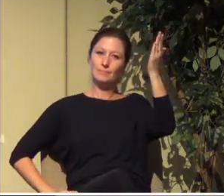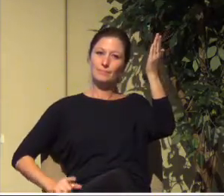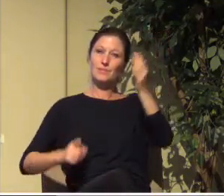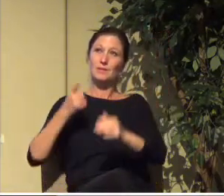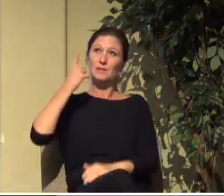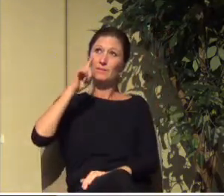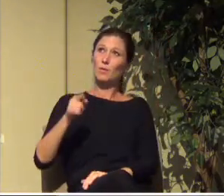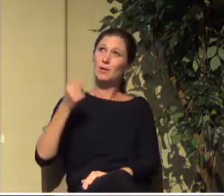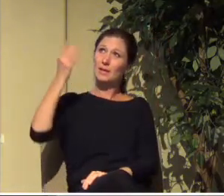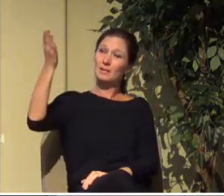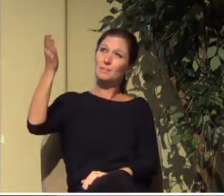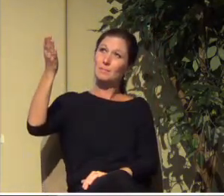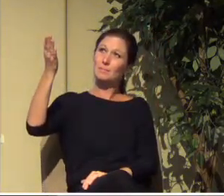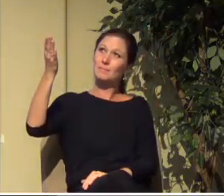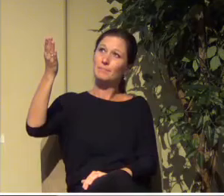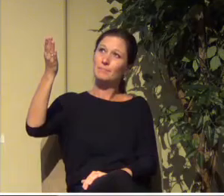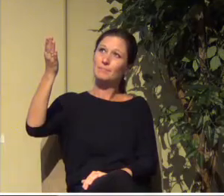created